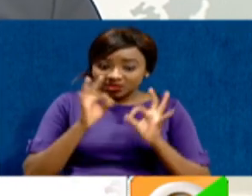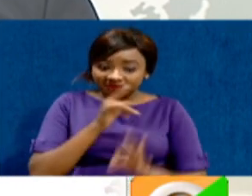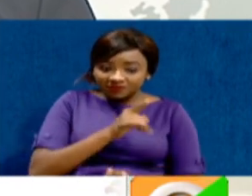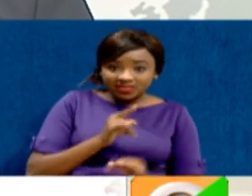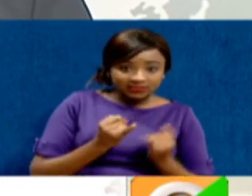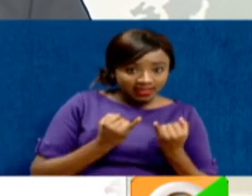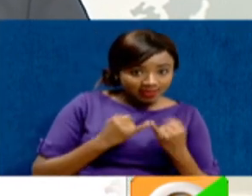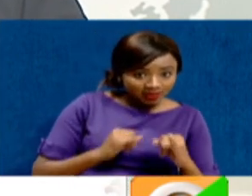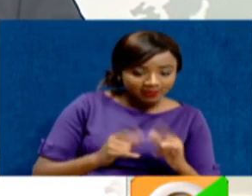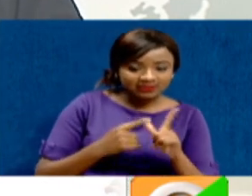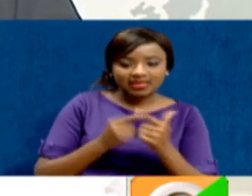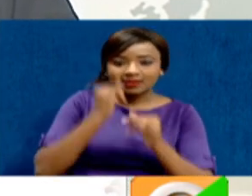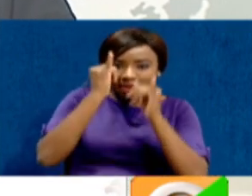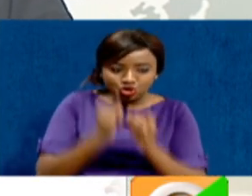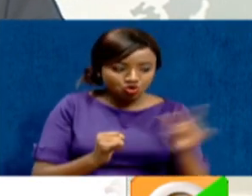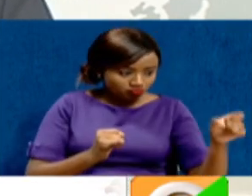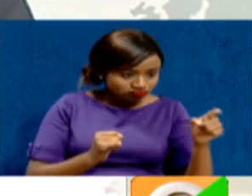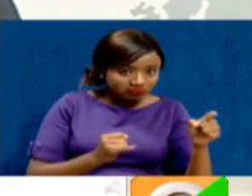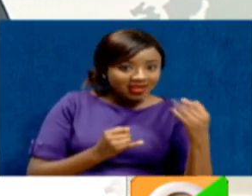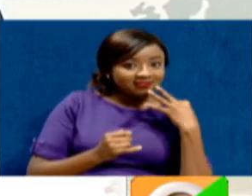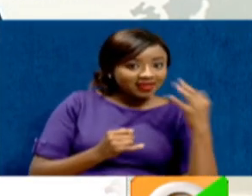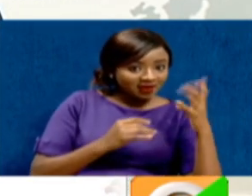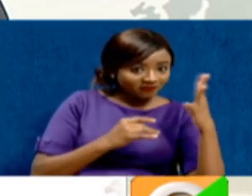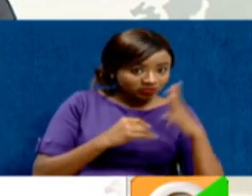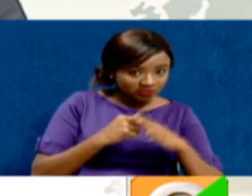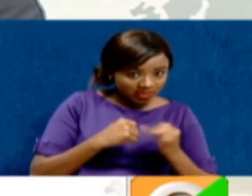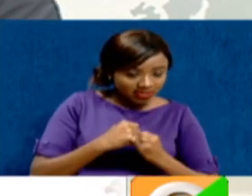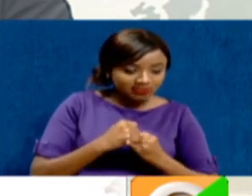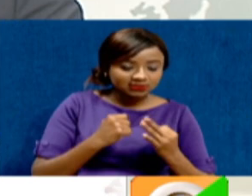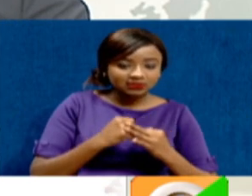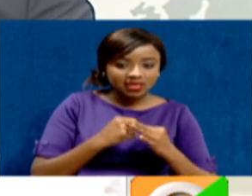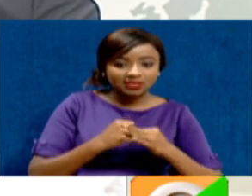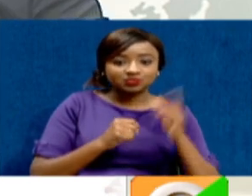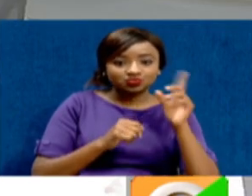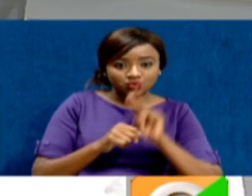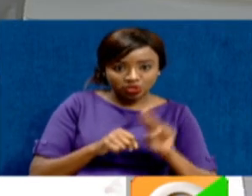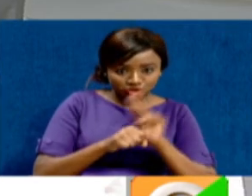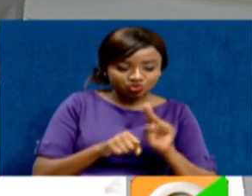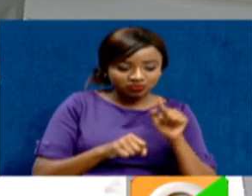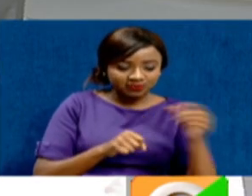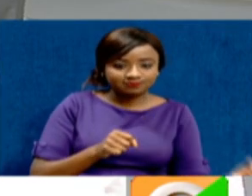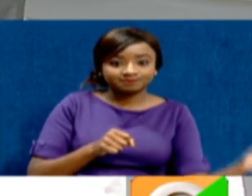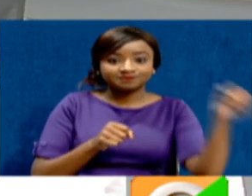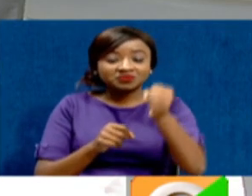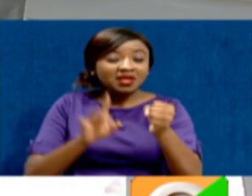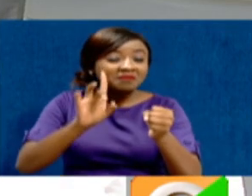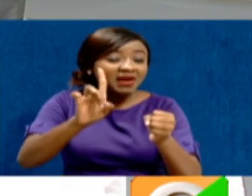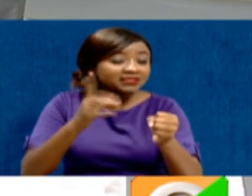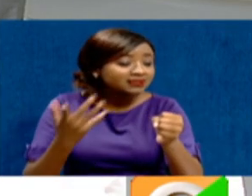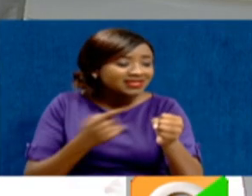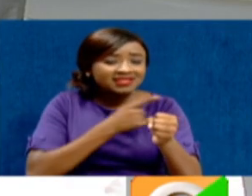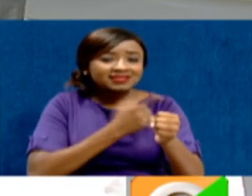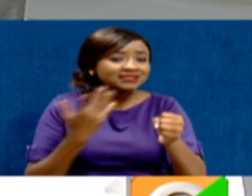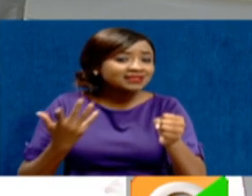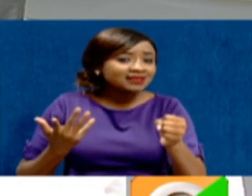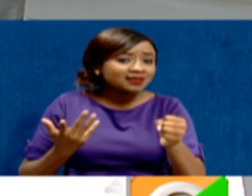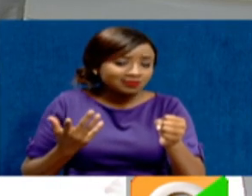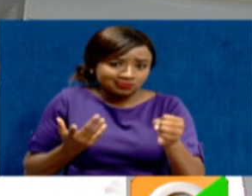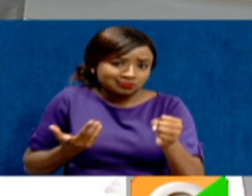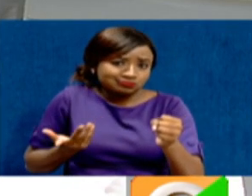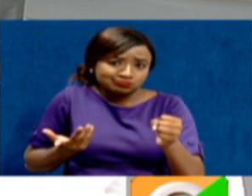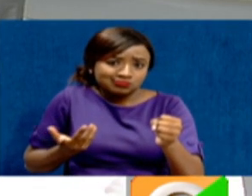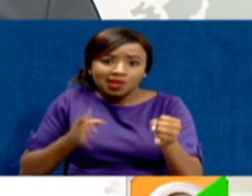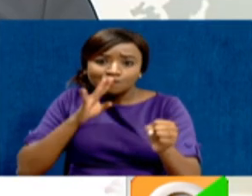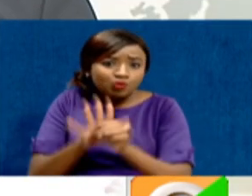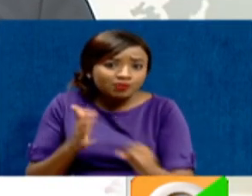the new formula will kick in as at that point. The only challenge with that, Trevor, is that, is there a promise? Is there a confirmation that the